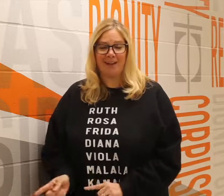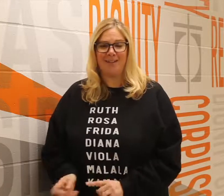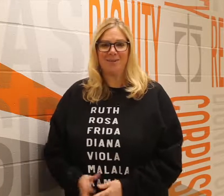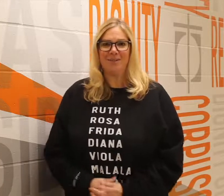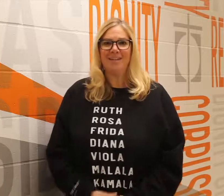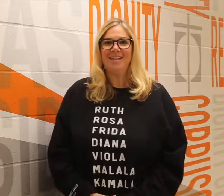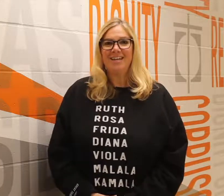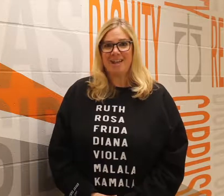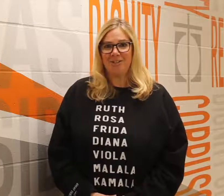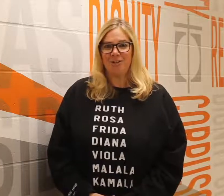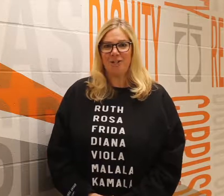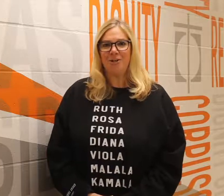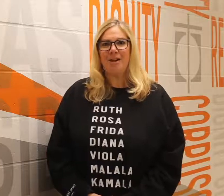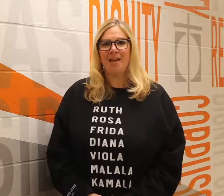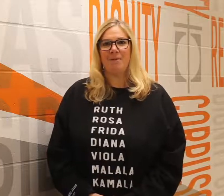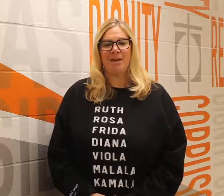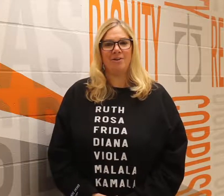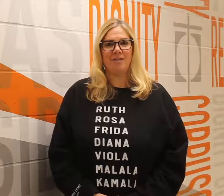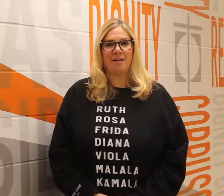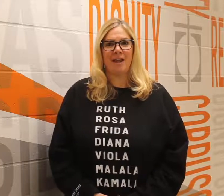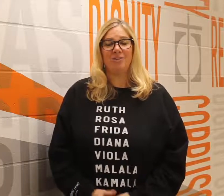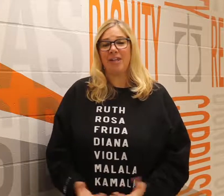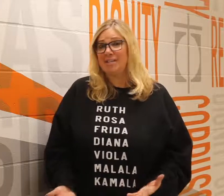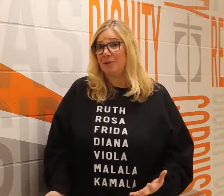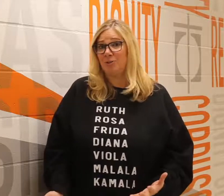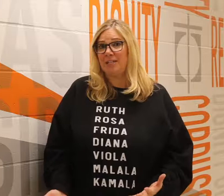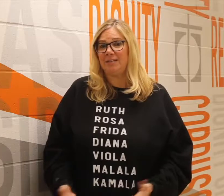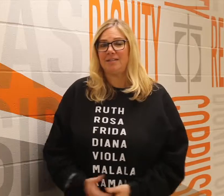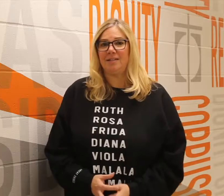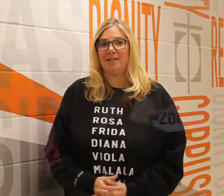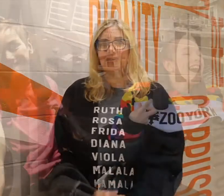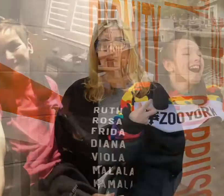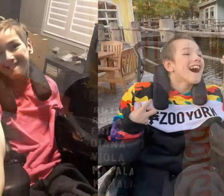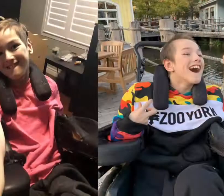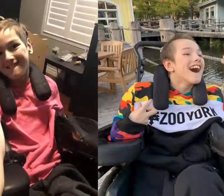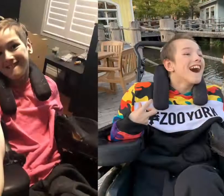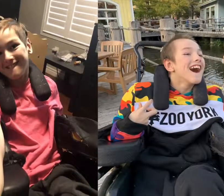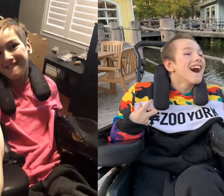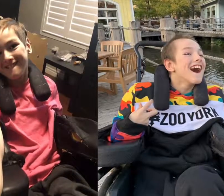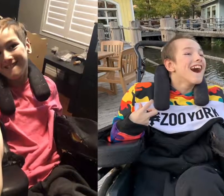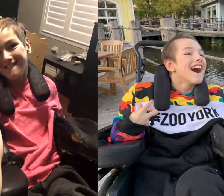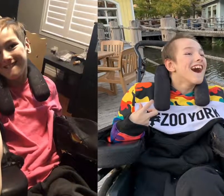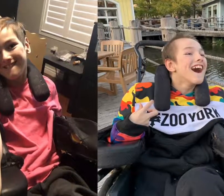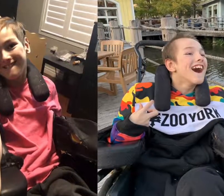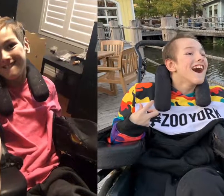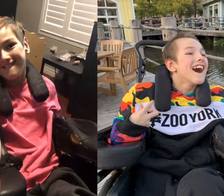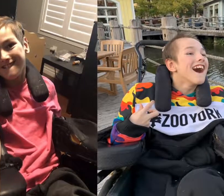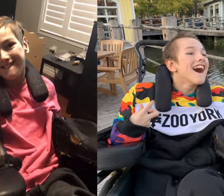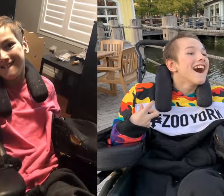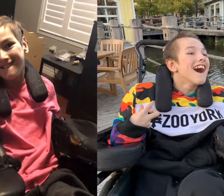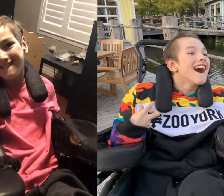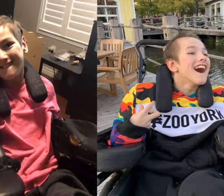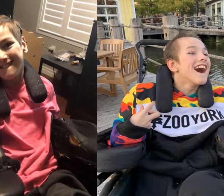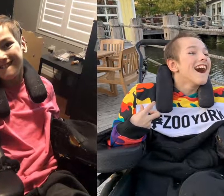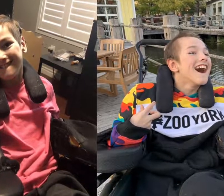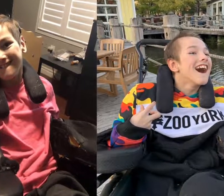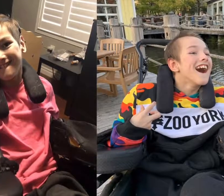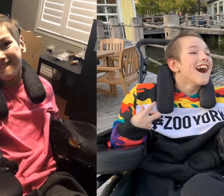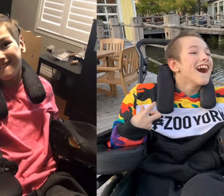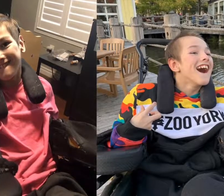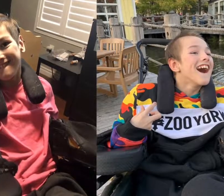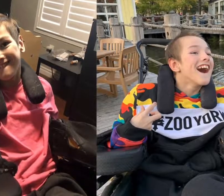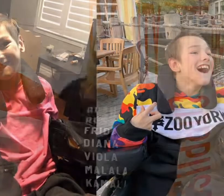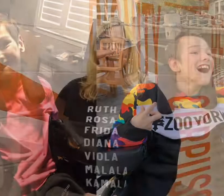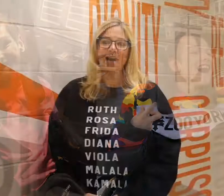will be going into high school next year and my younger son actually has special needs he has cerebral palsy and hearing loss amongst a number of different